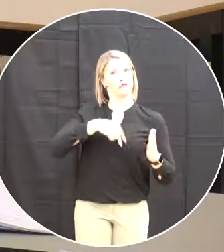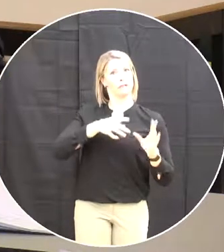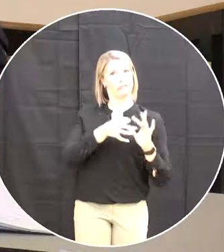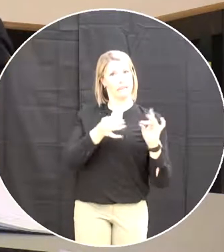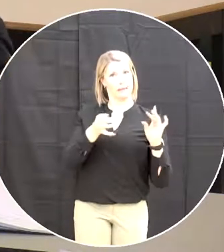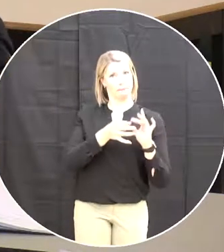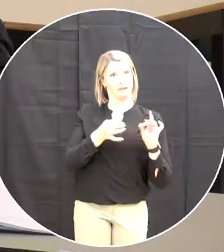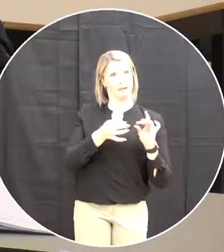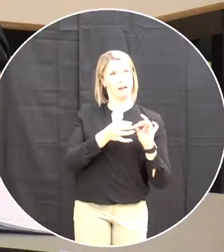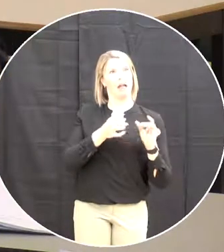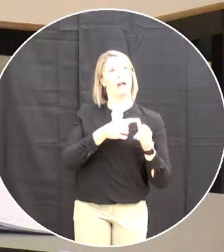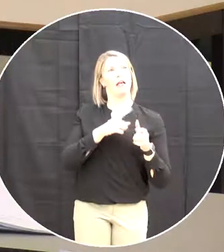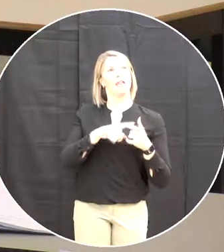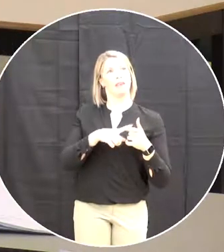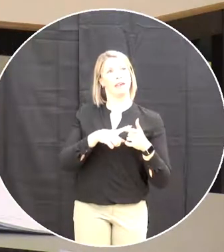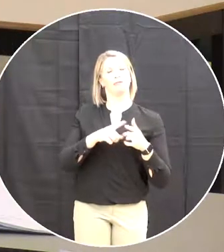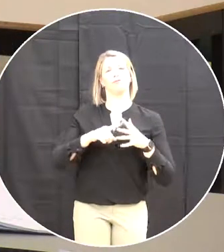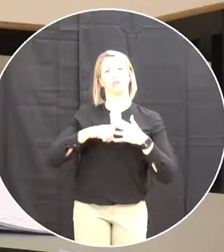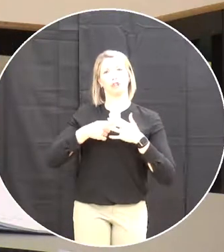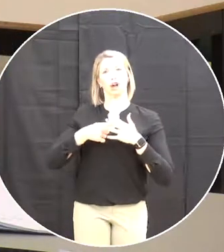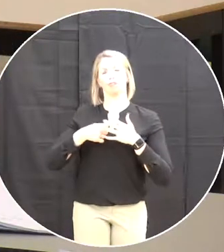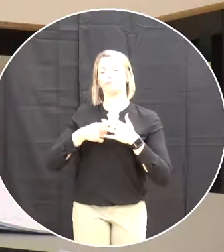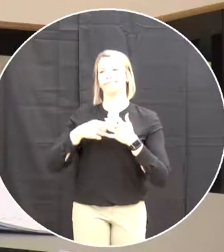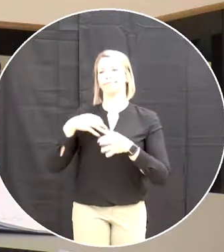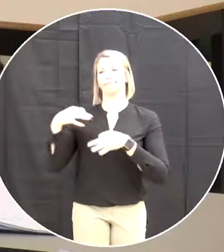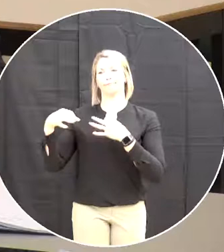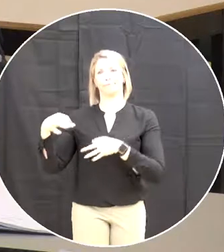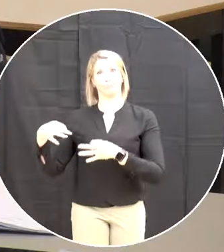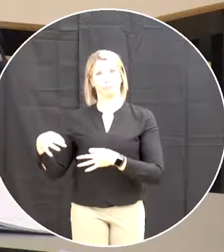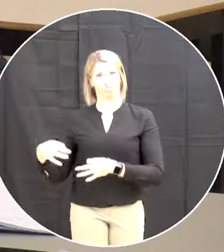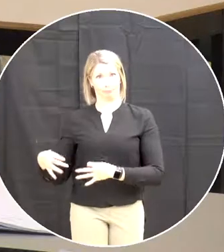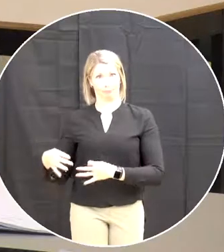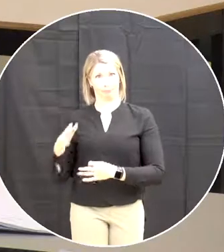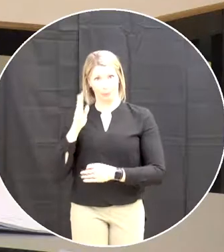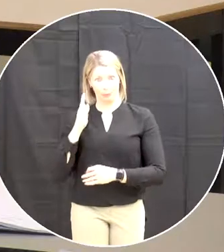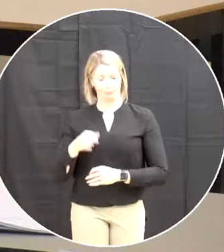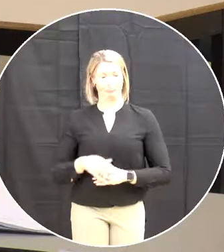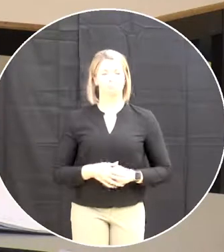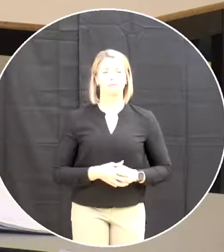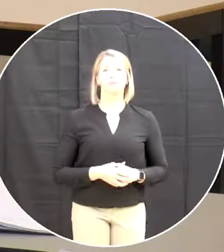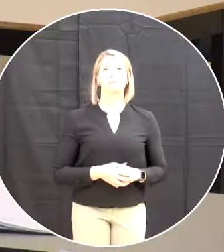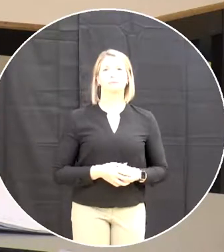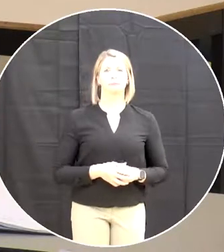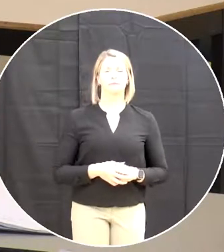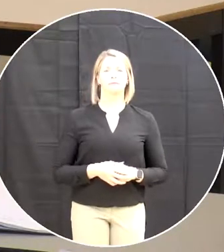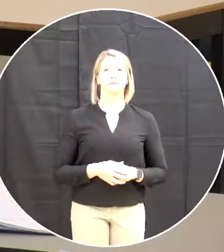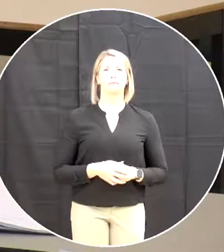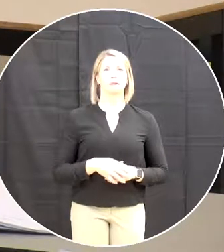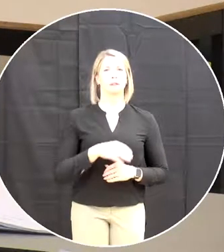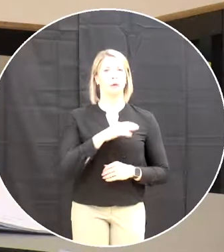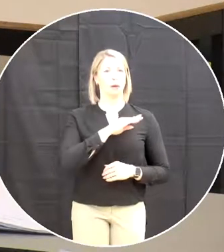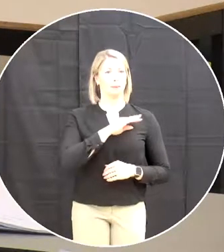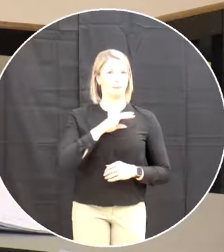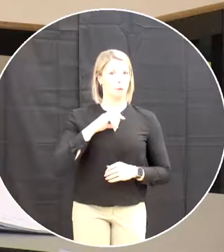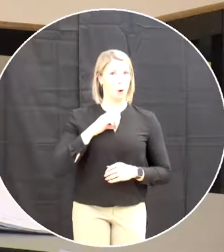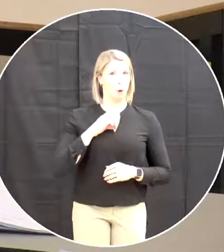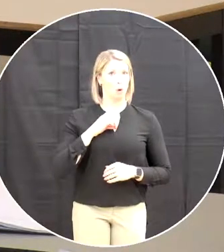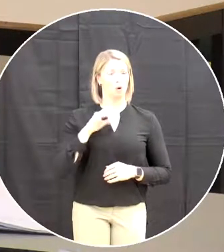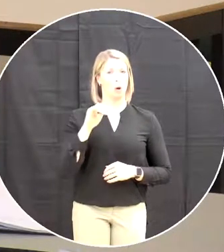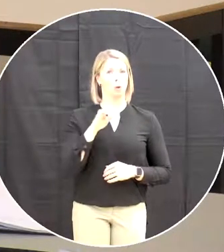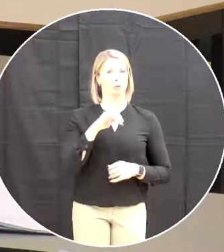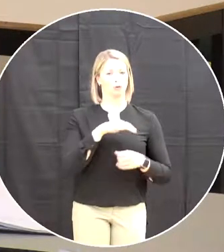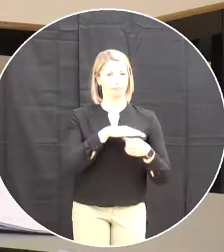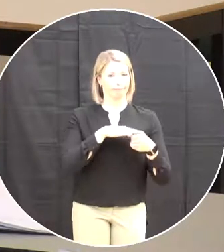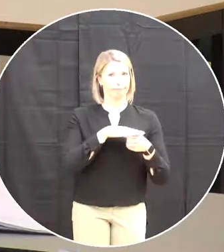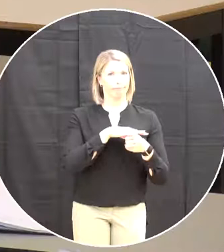the regular board meeting as we normally do the board and the district remembers